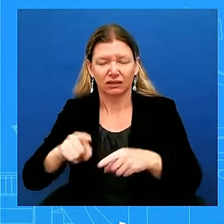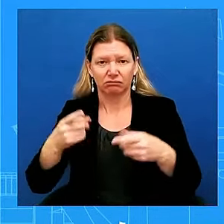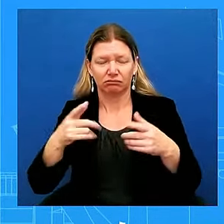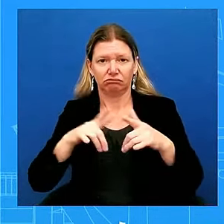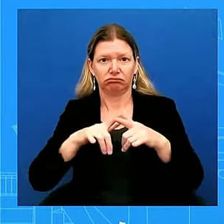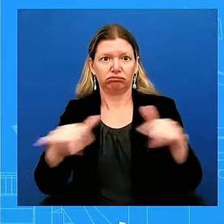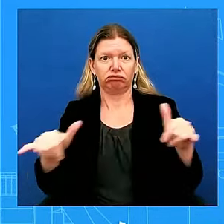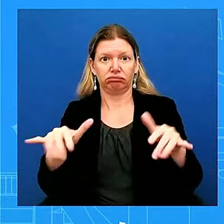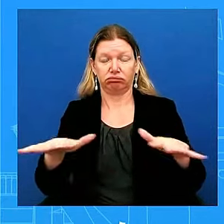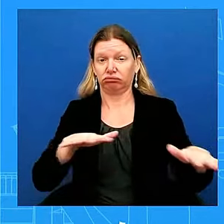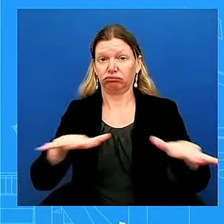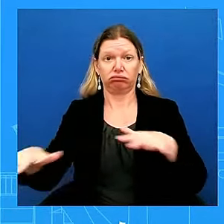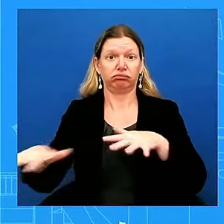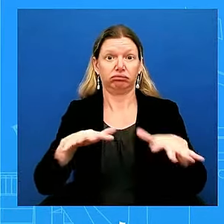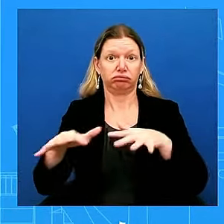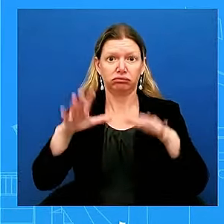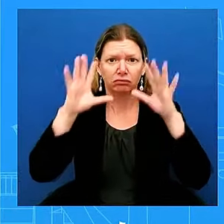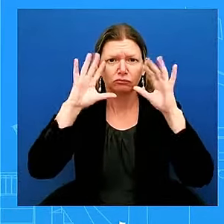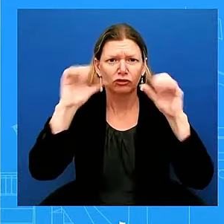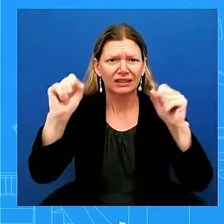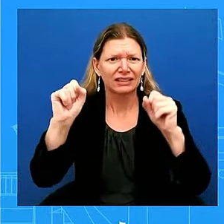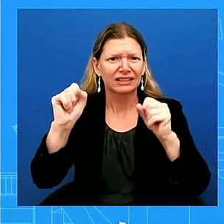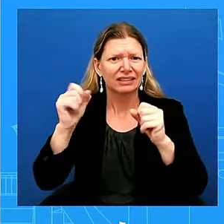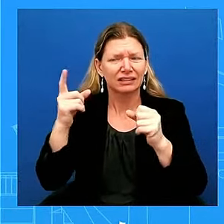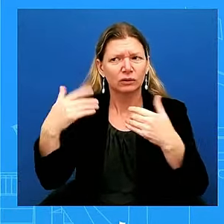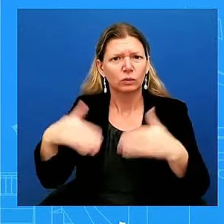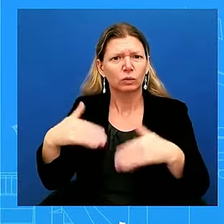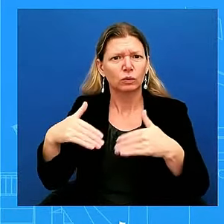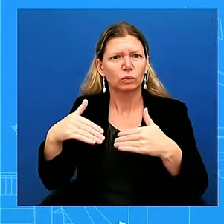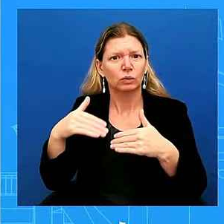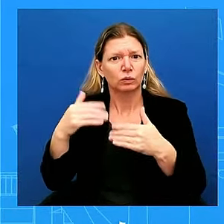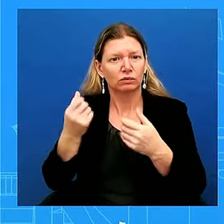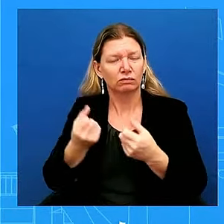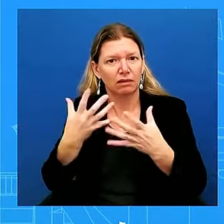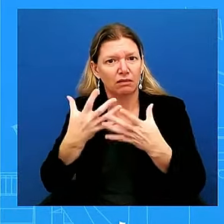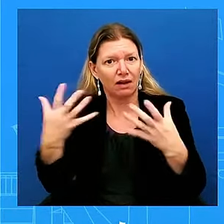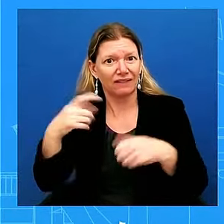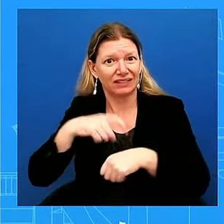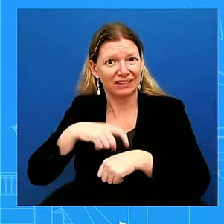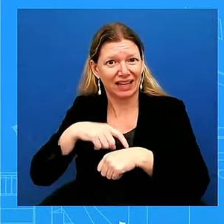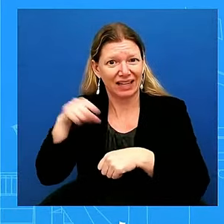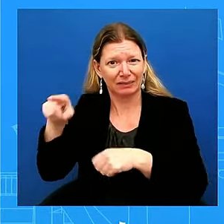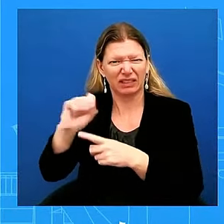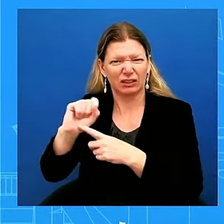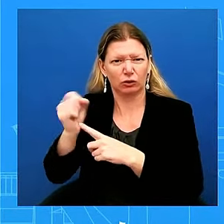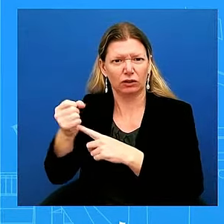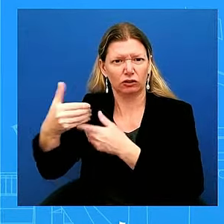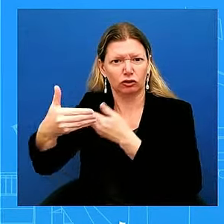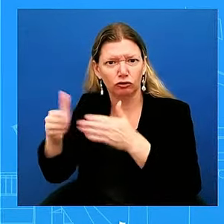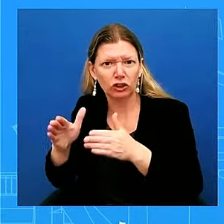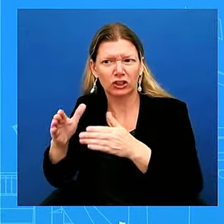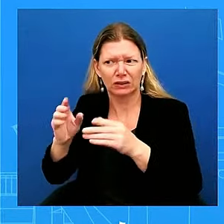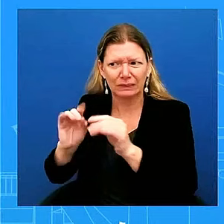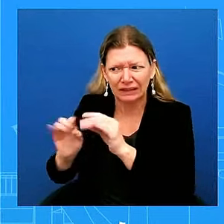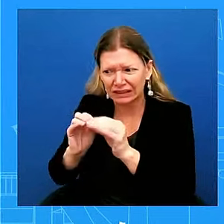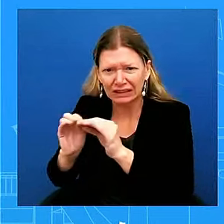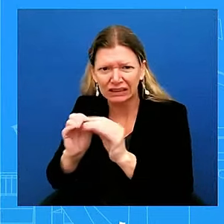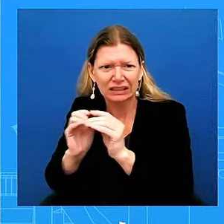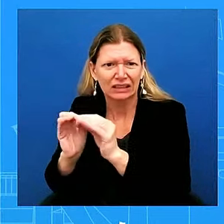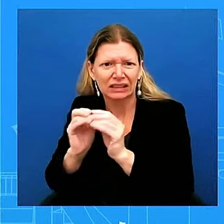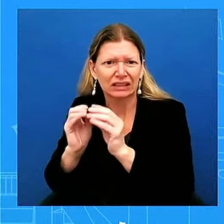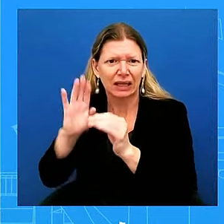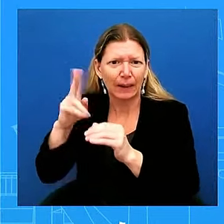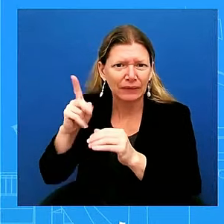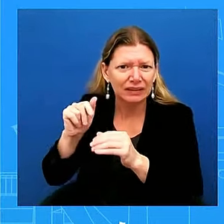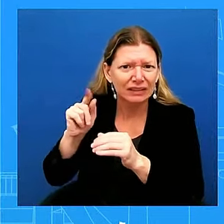President, getting updates, being hands-on on getting updates and talking